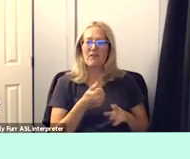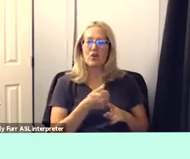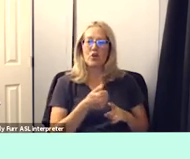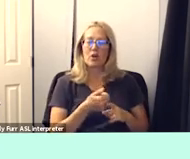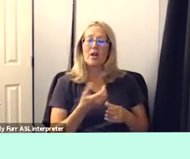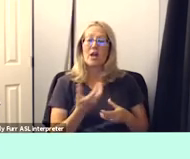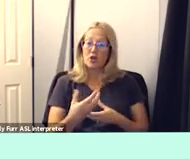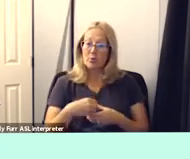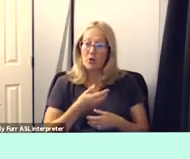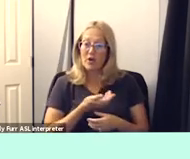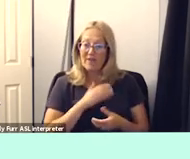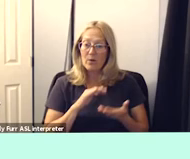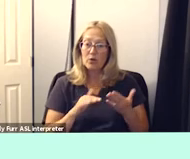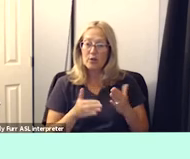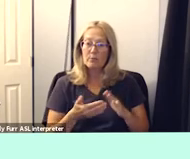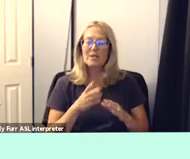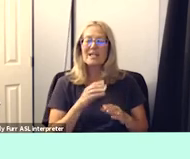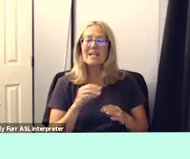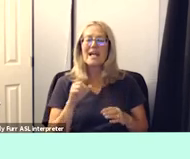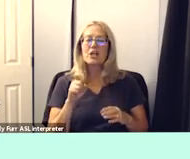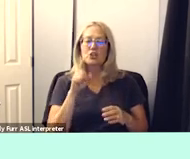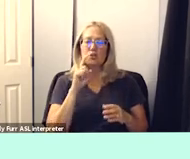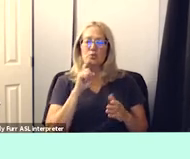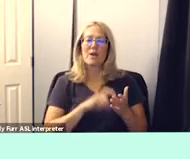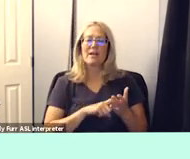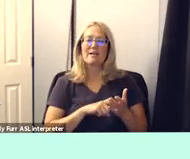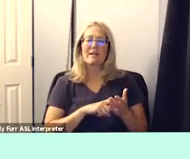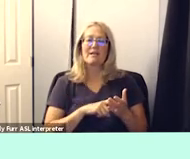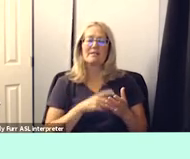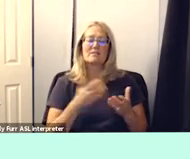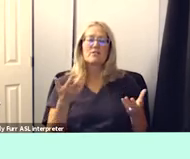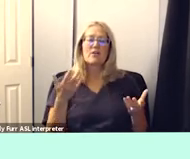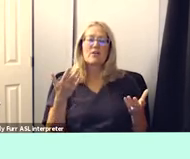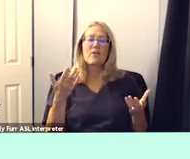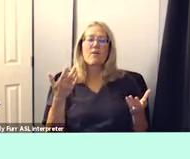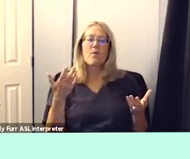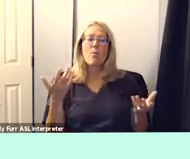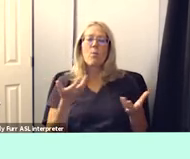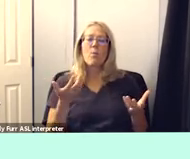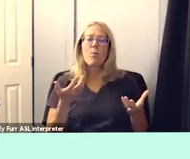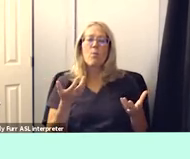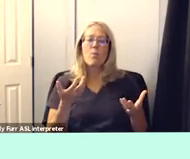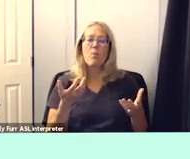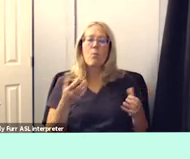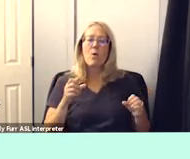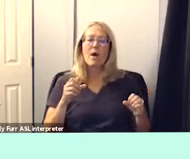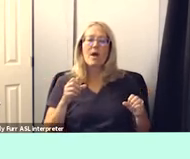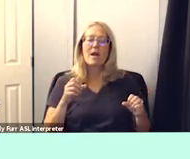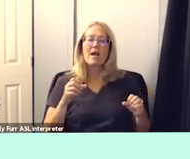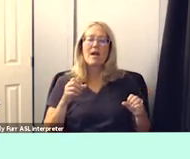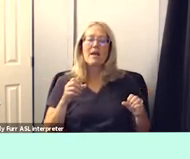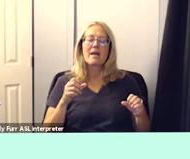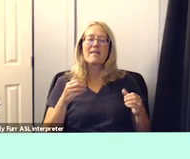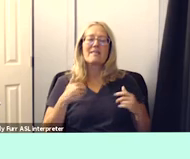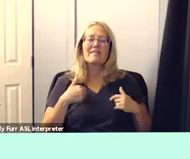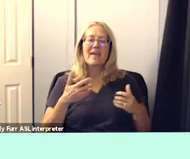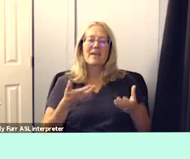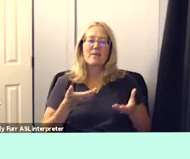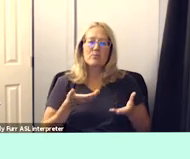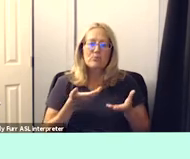school community and as such they should be recognized for what excuse me what they bring to that community